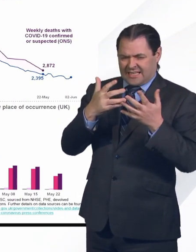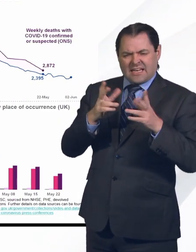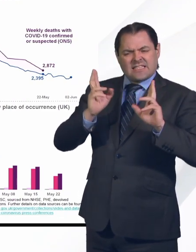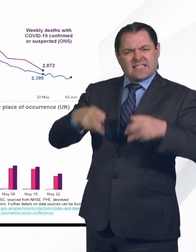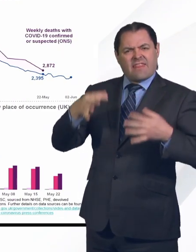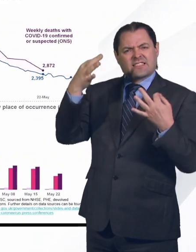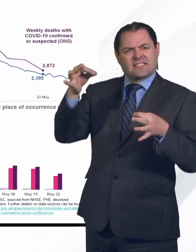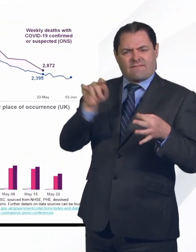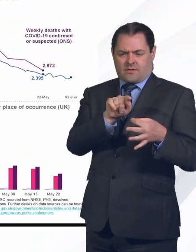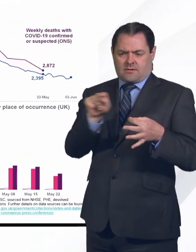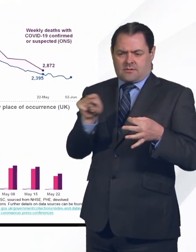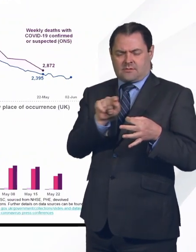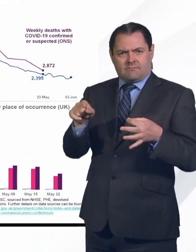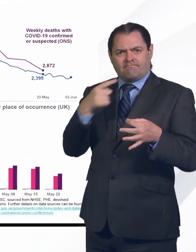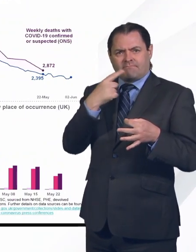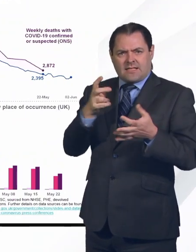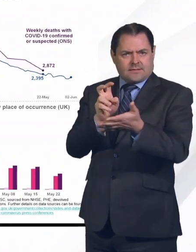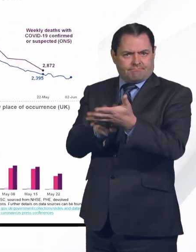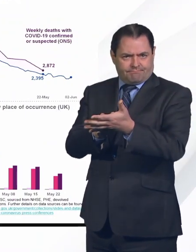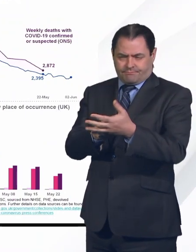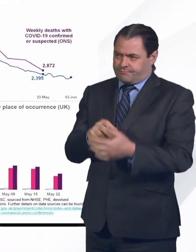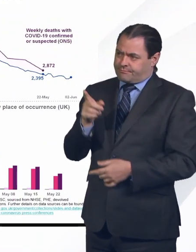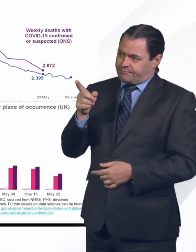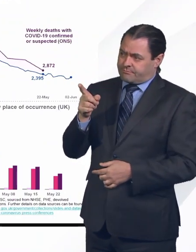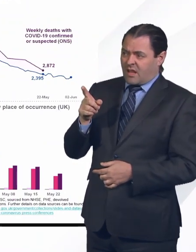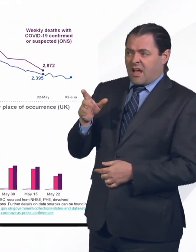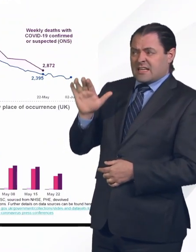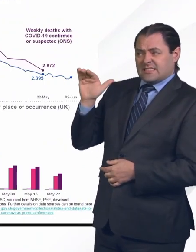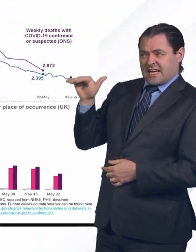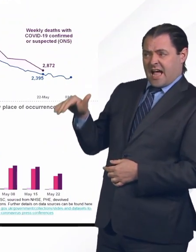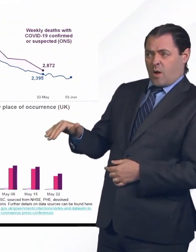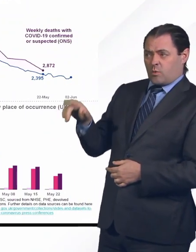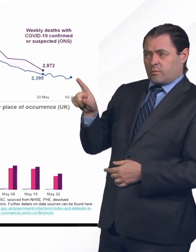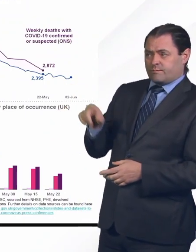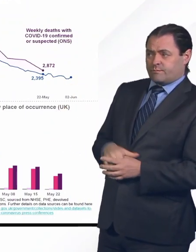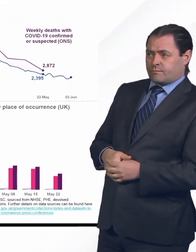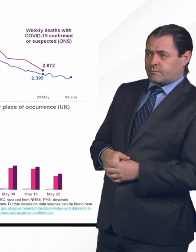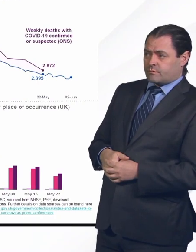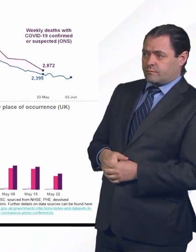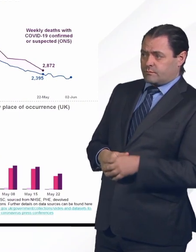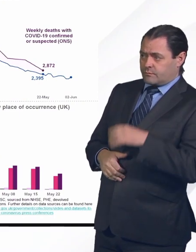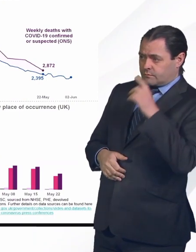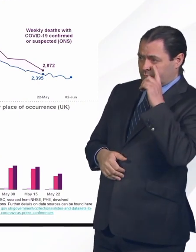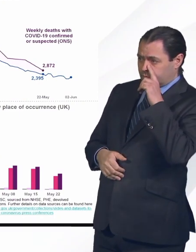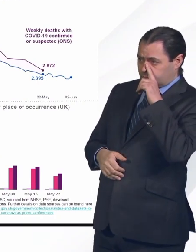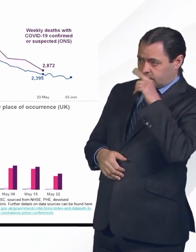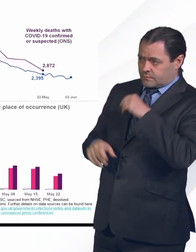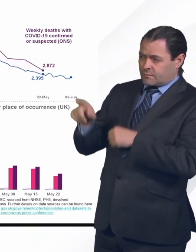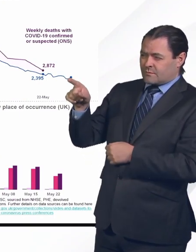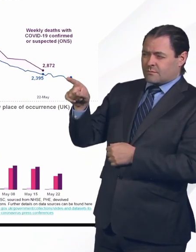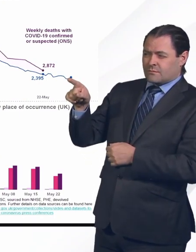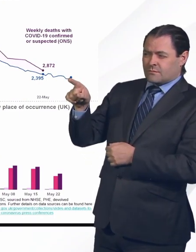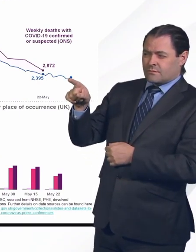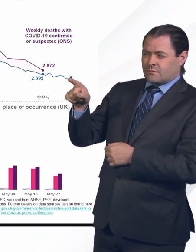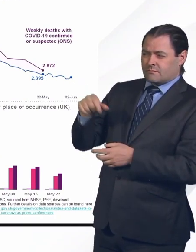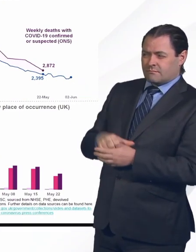And you can see that this, again, this number is falling. The top chart shows those